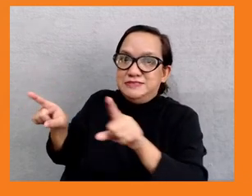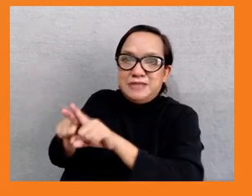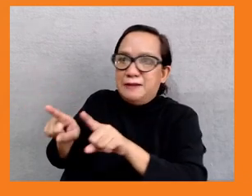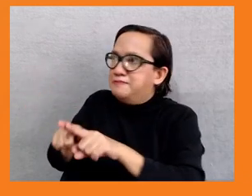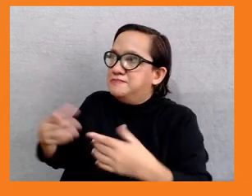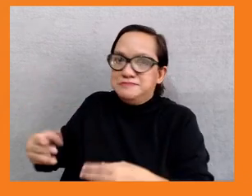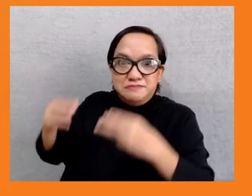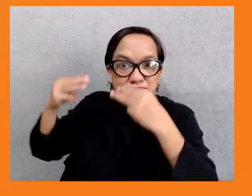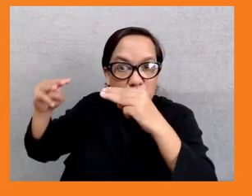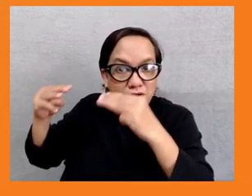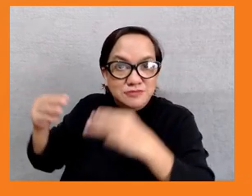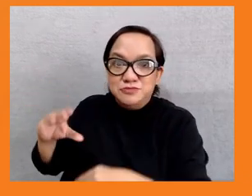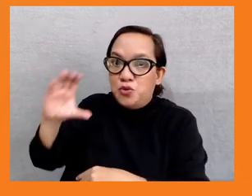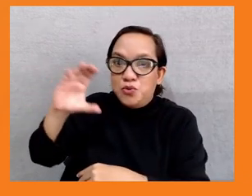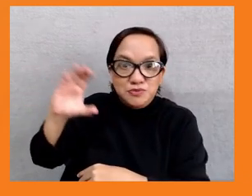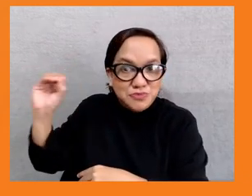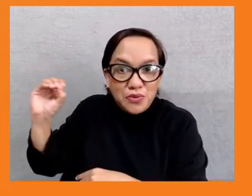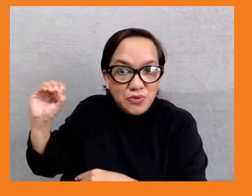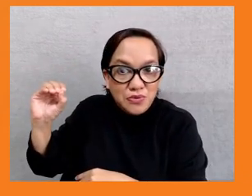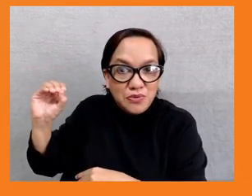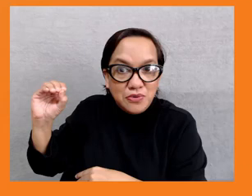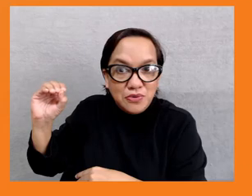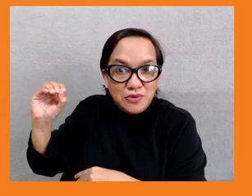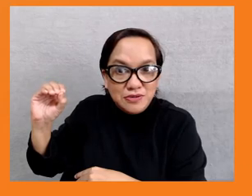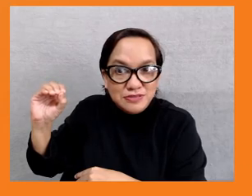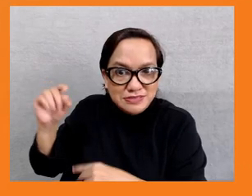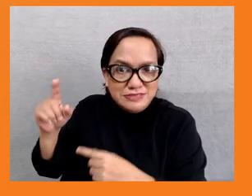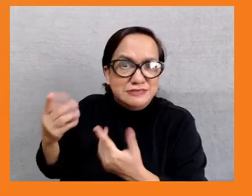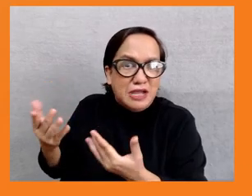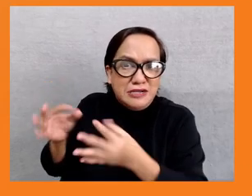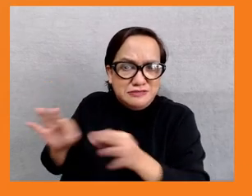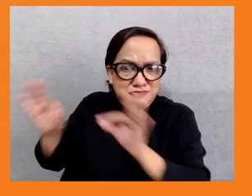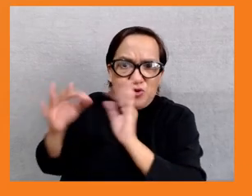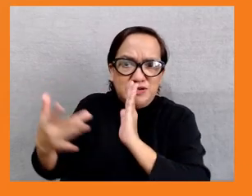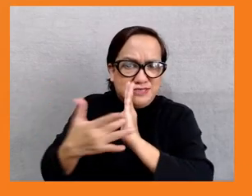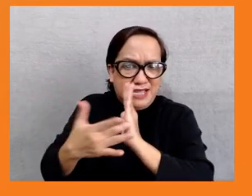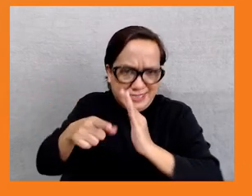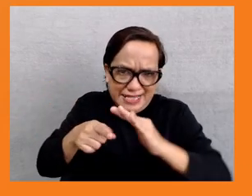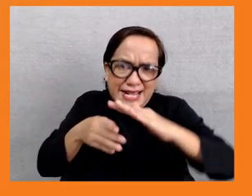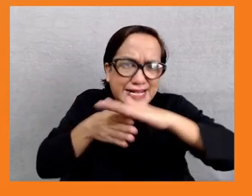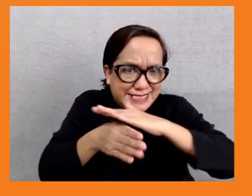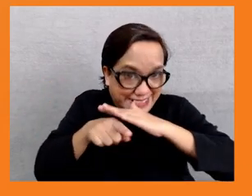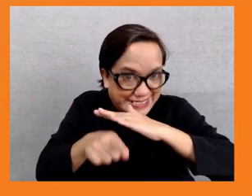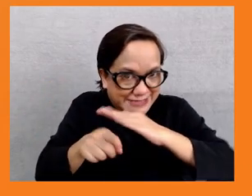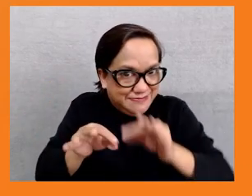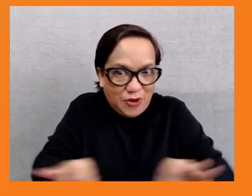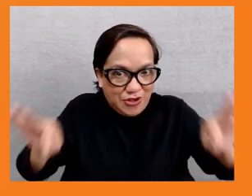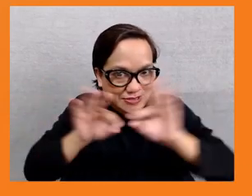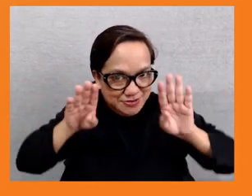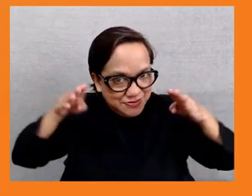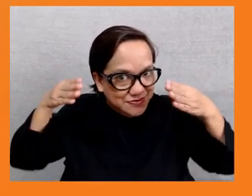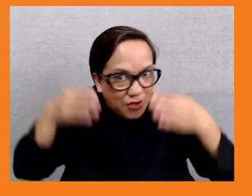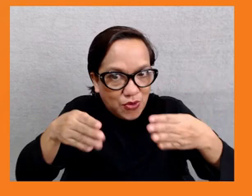digitalization inclusive requires not only to make it accessible, the internet accessible to the poor, but also promote digital